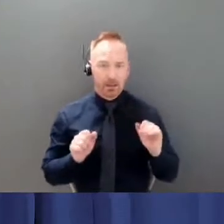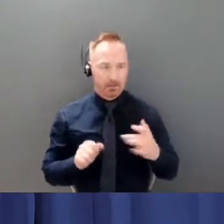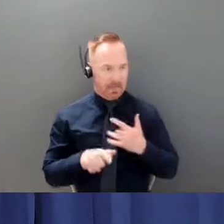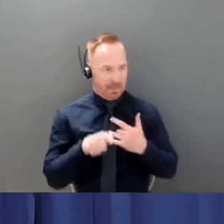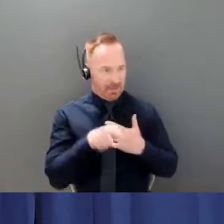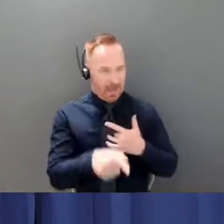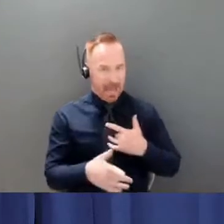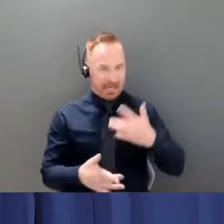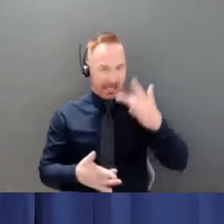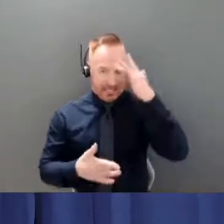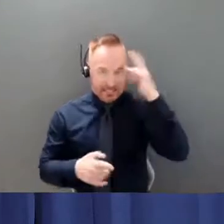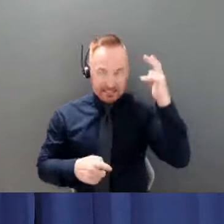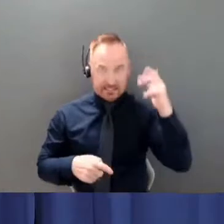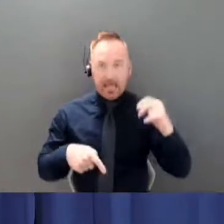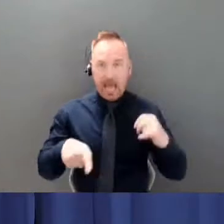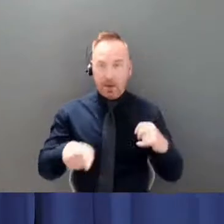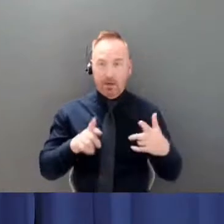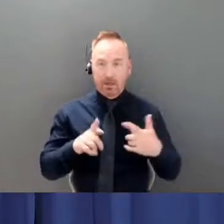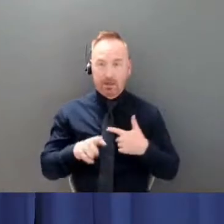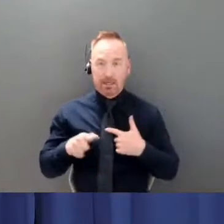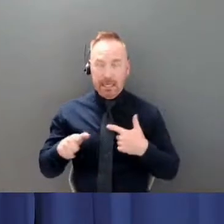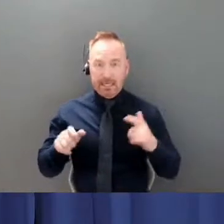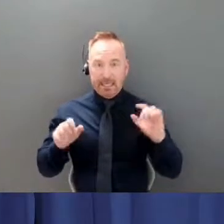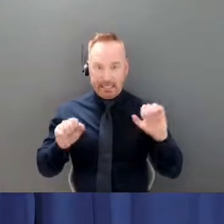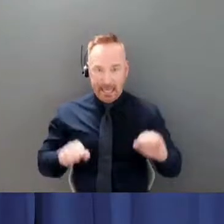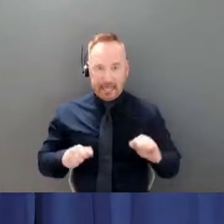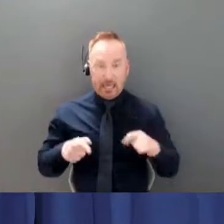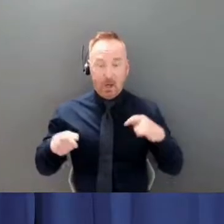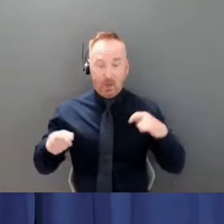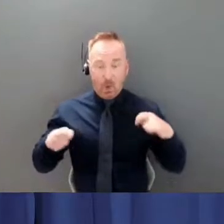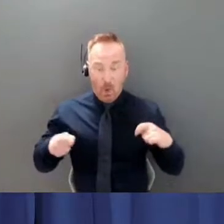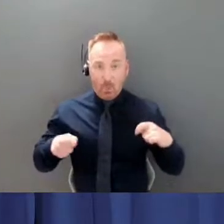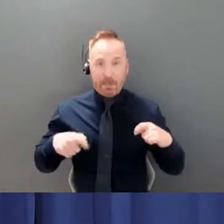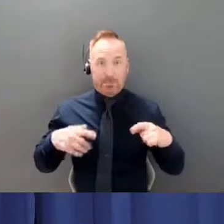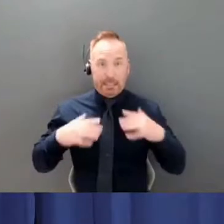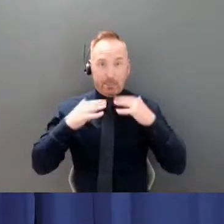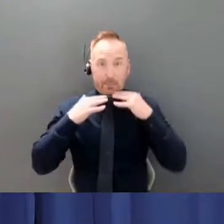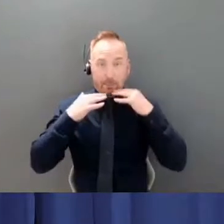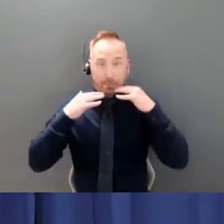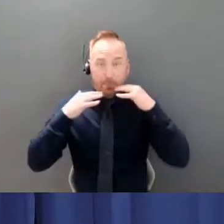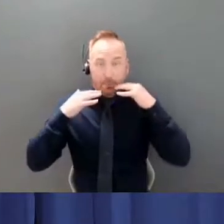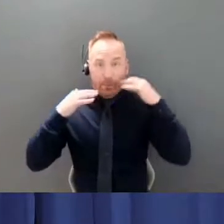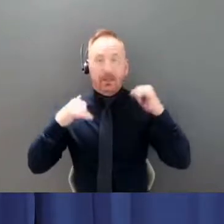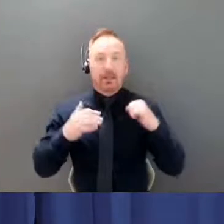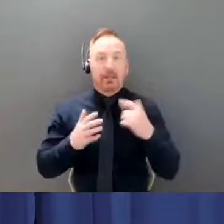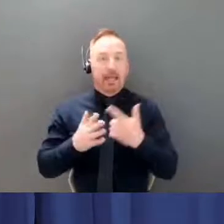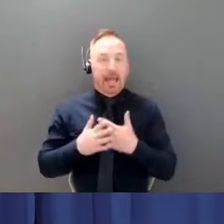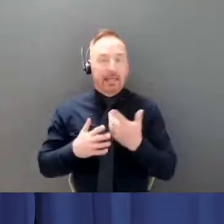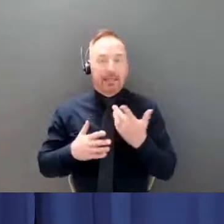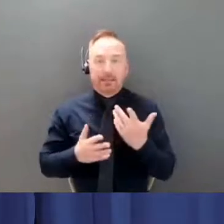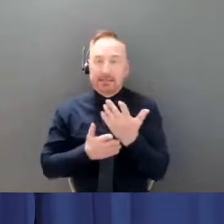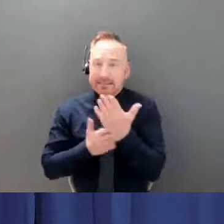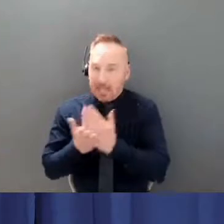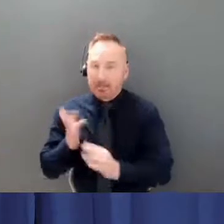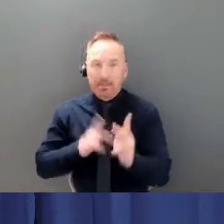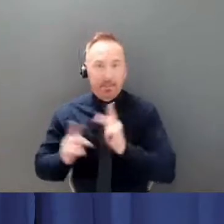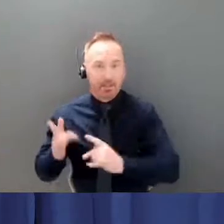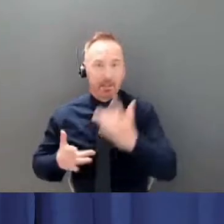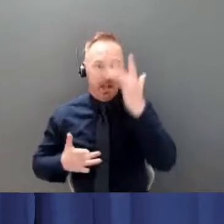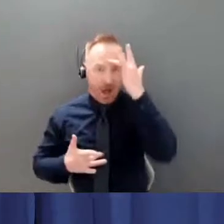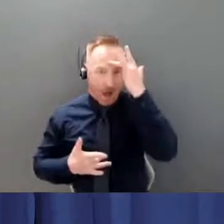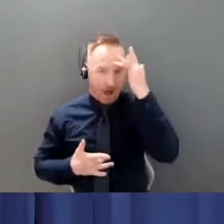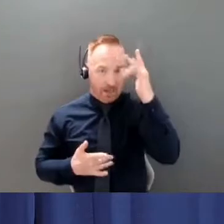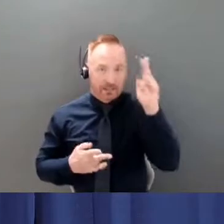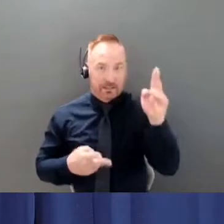sorely stretching our ability to cope some people are getting very sick and we have unfortunately lost some